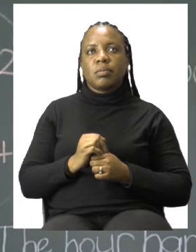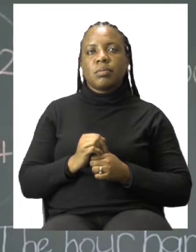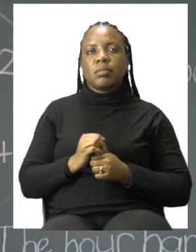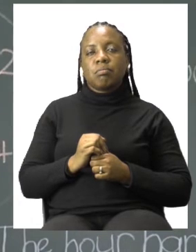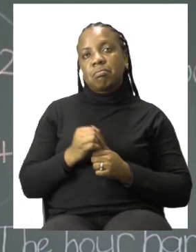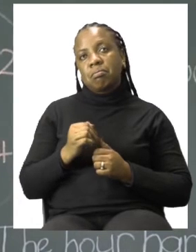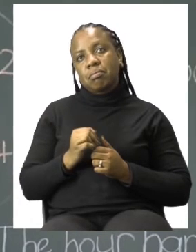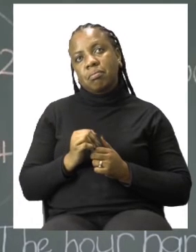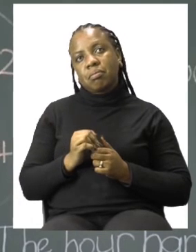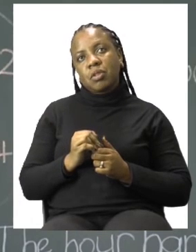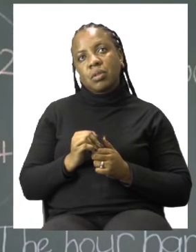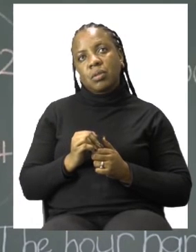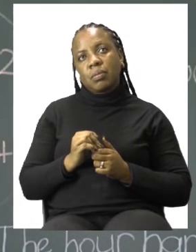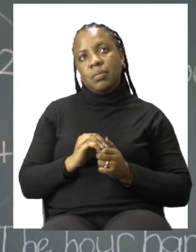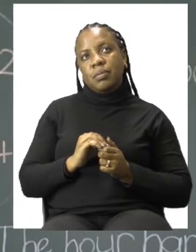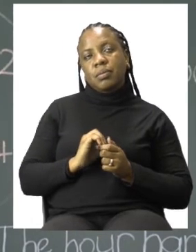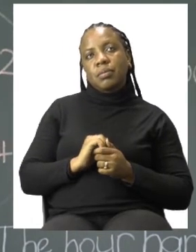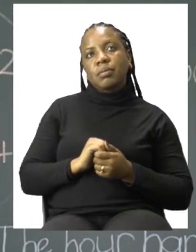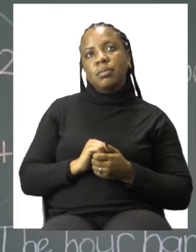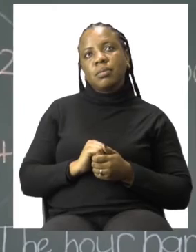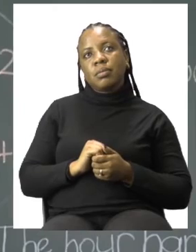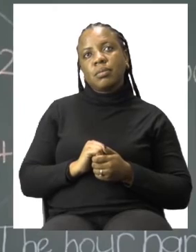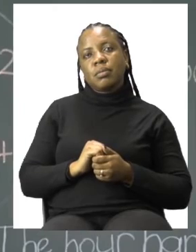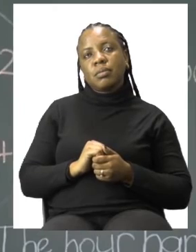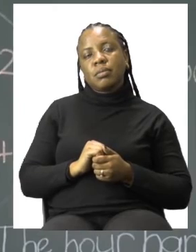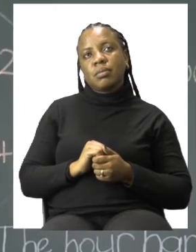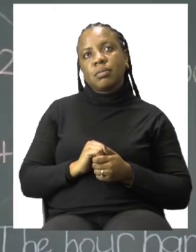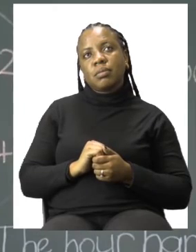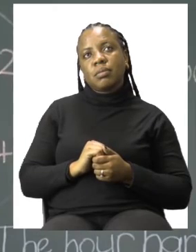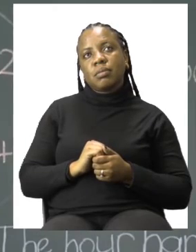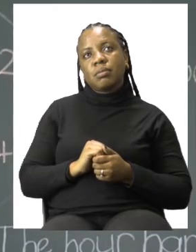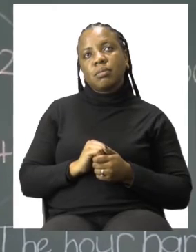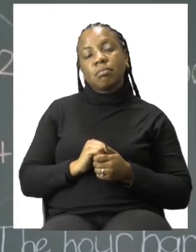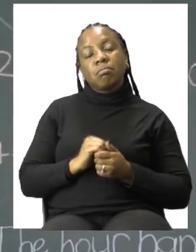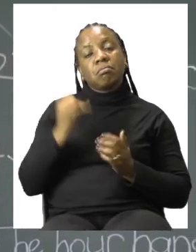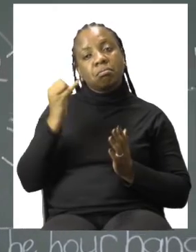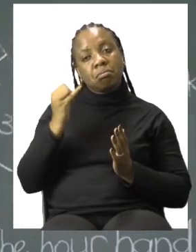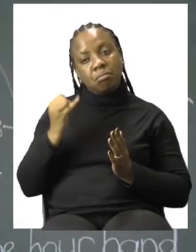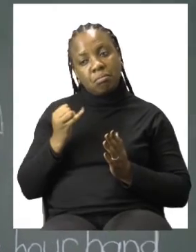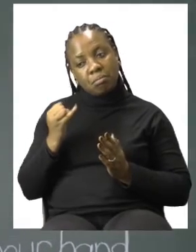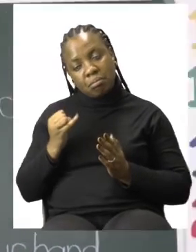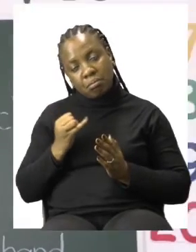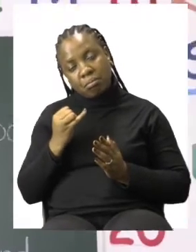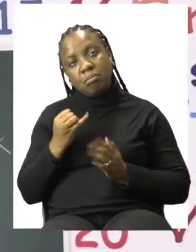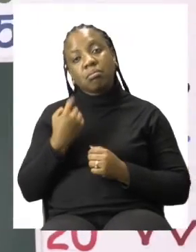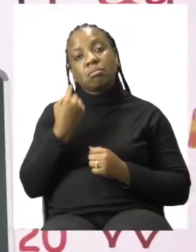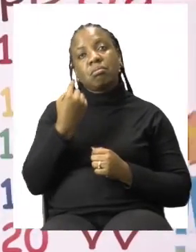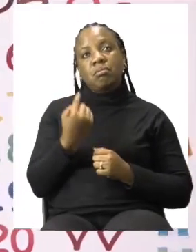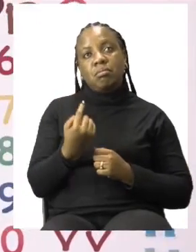so that you have your correct answer. I am going to leave you to do all of this by yourselves boys and girls.